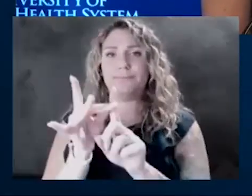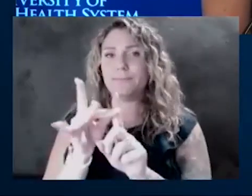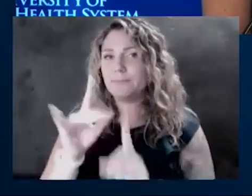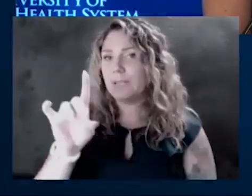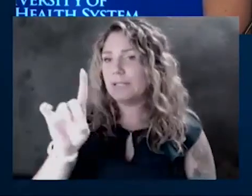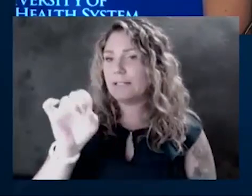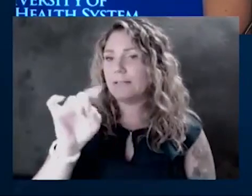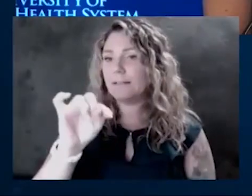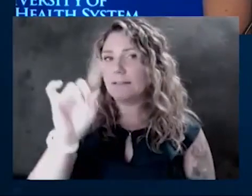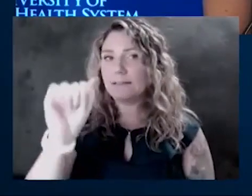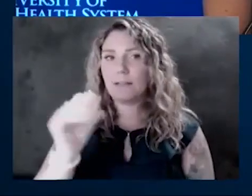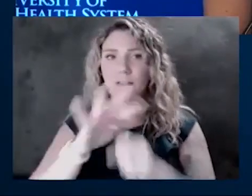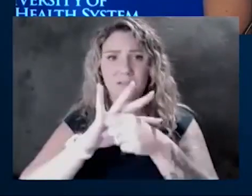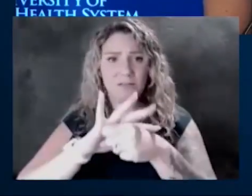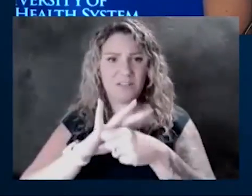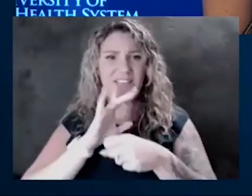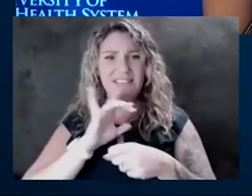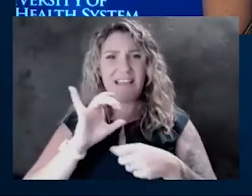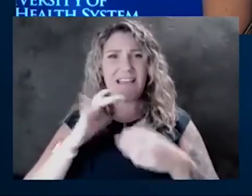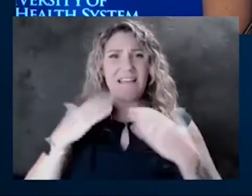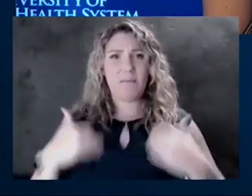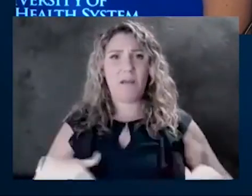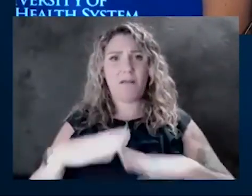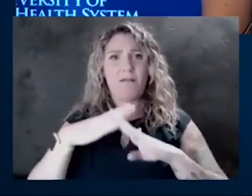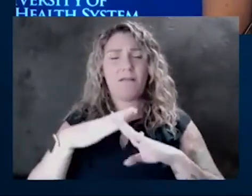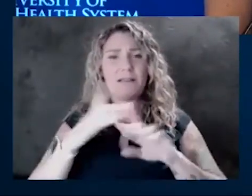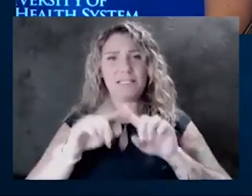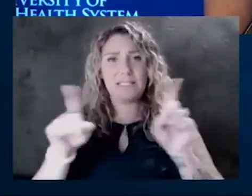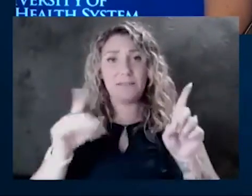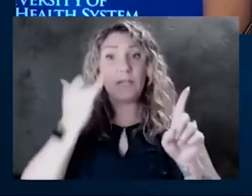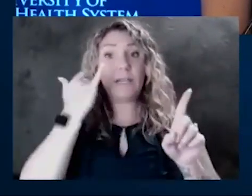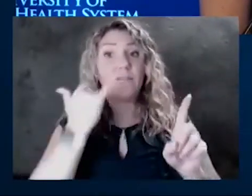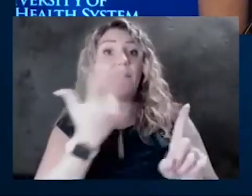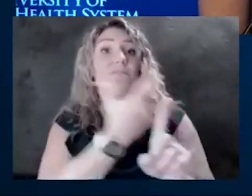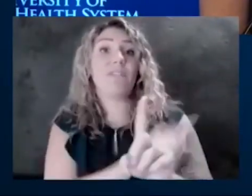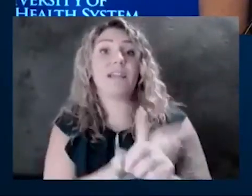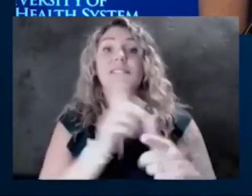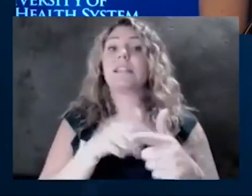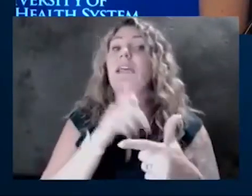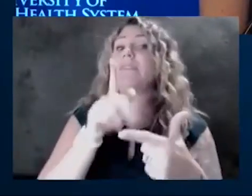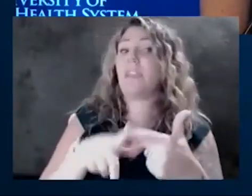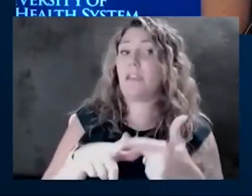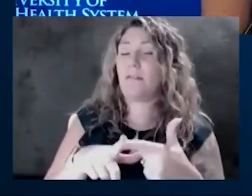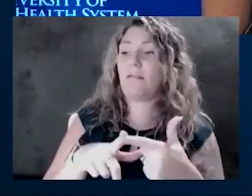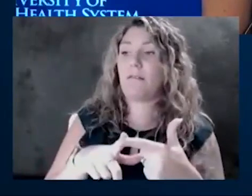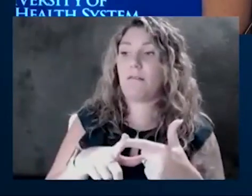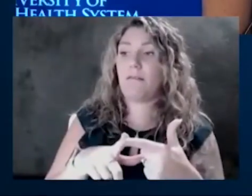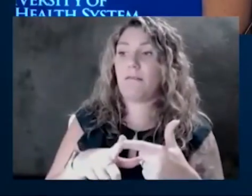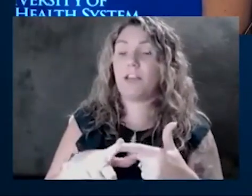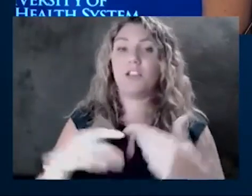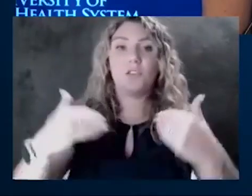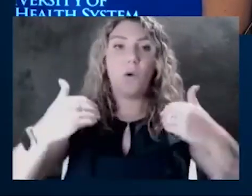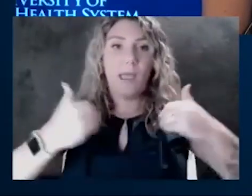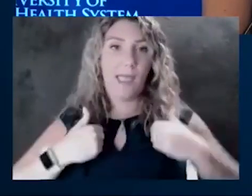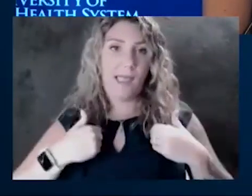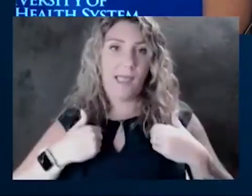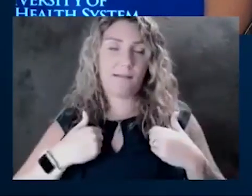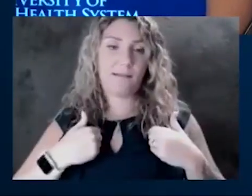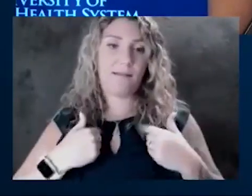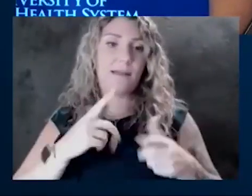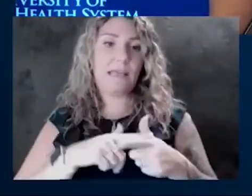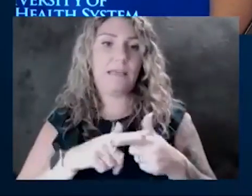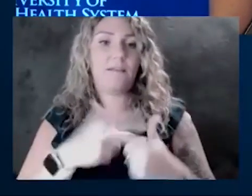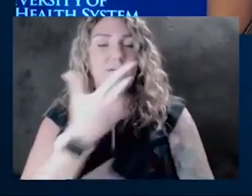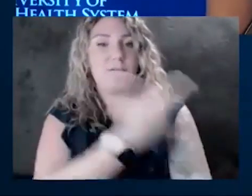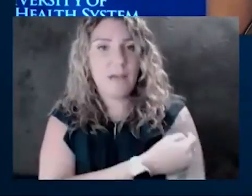immunity? If you have been vaccinated and then... If you've had it get vaccinated, is your immunity stronger?